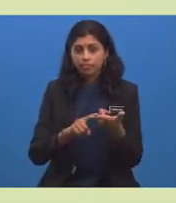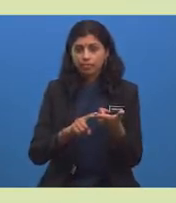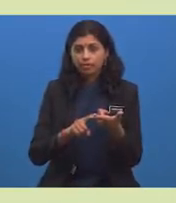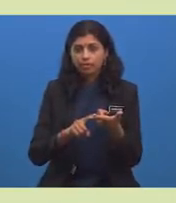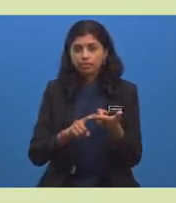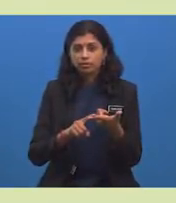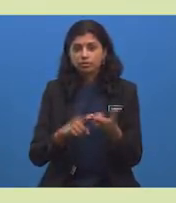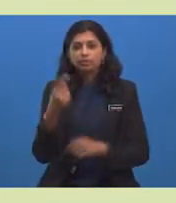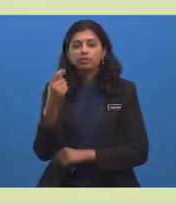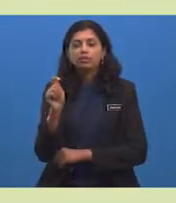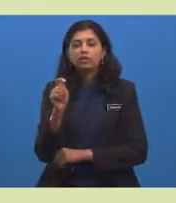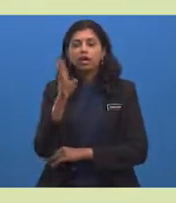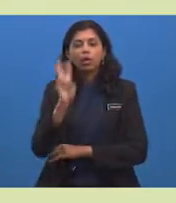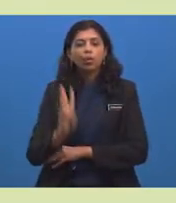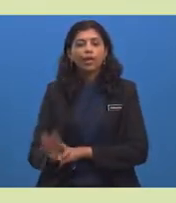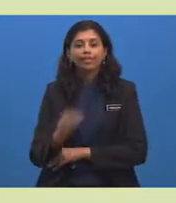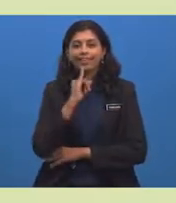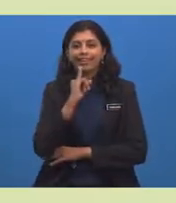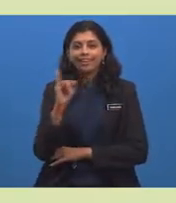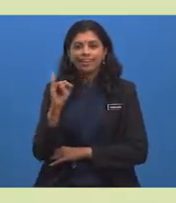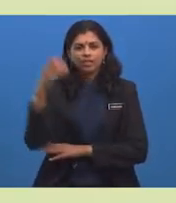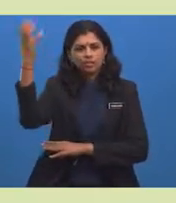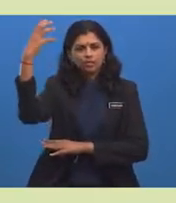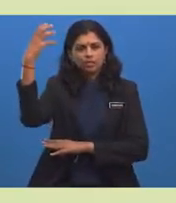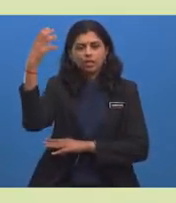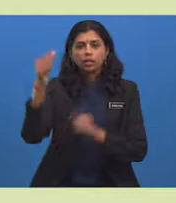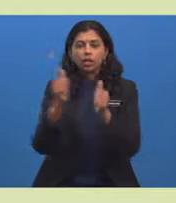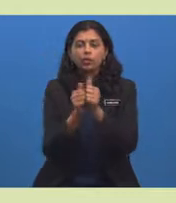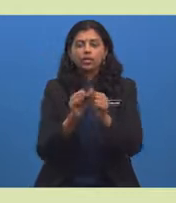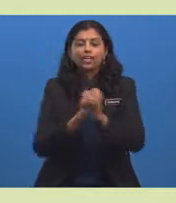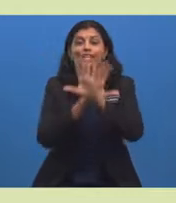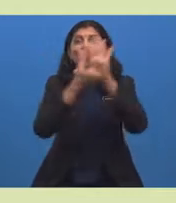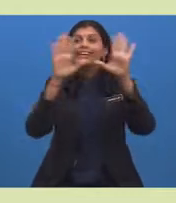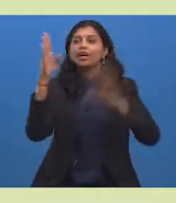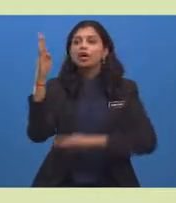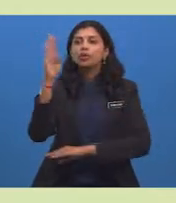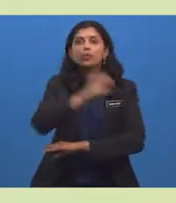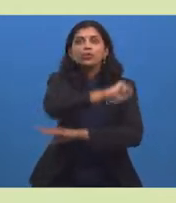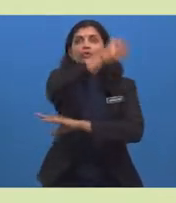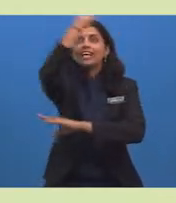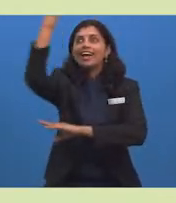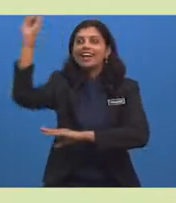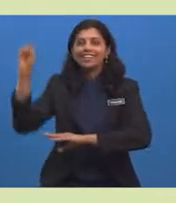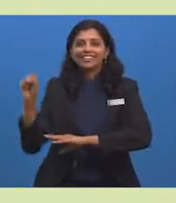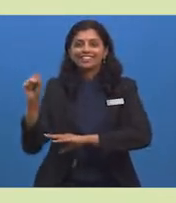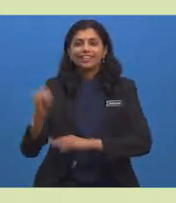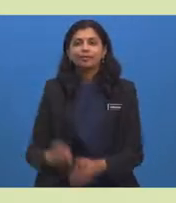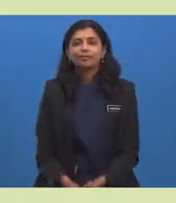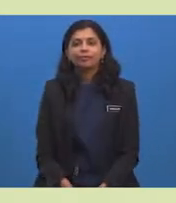The weather is sunny with clear blue skies. 3.